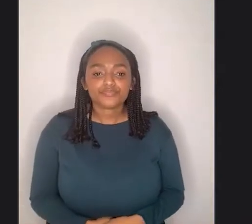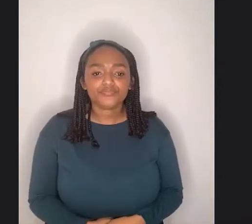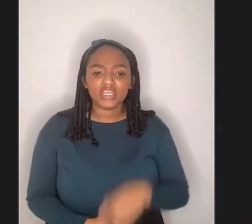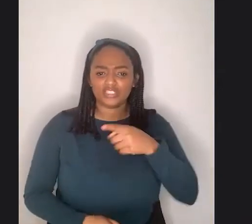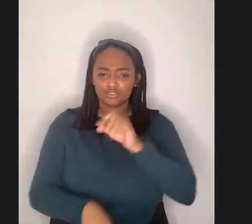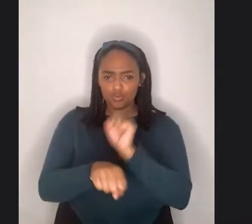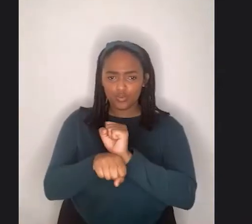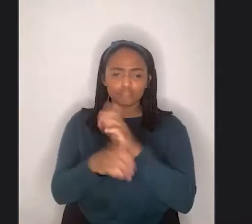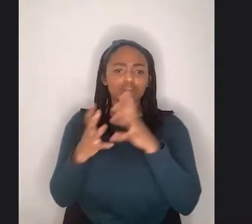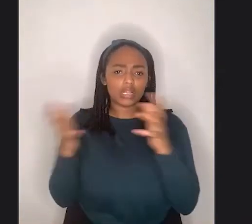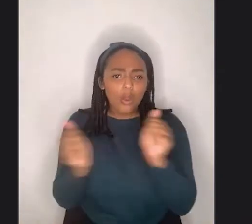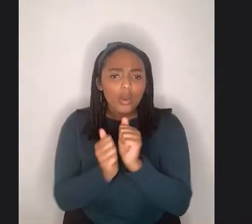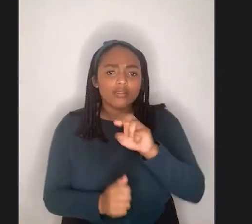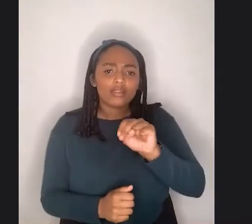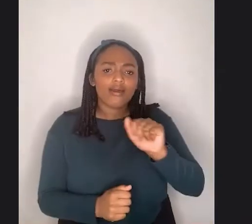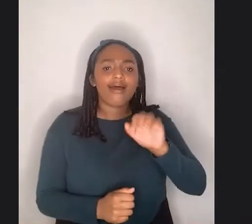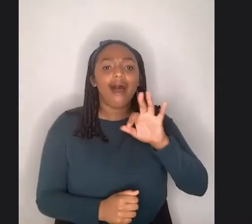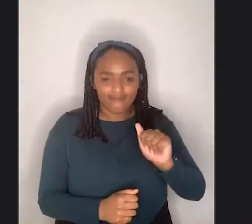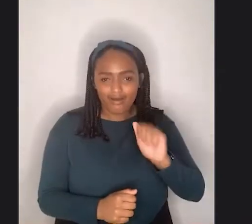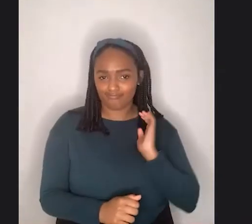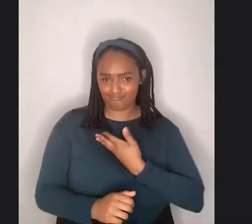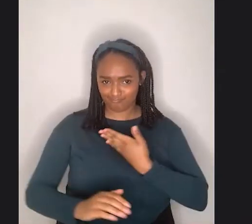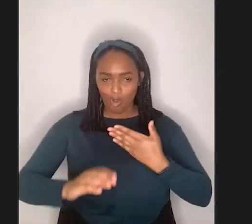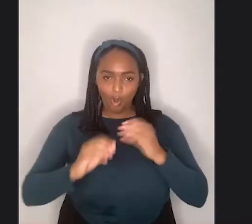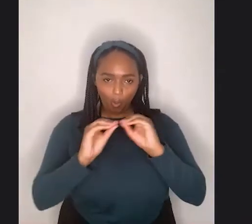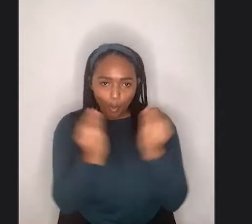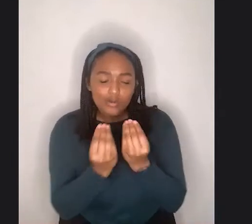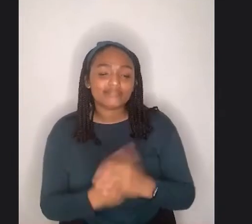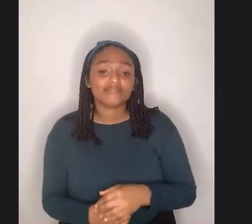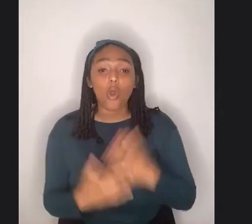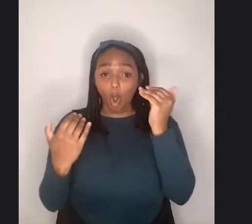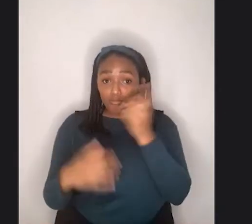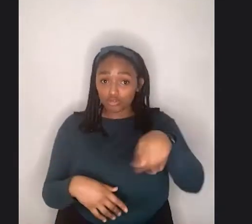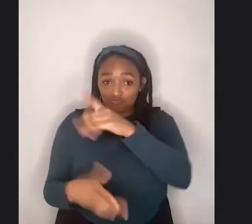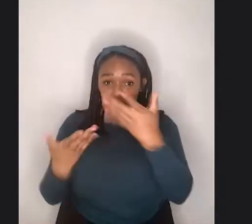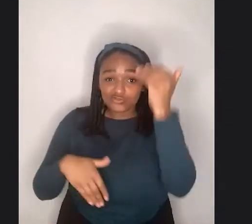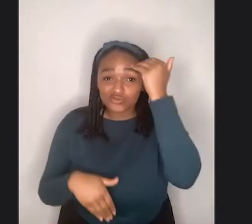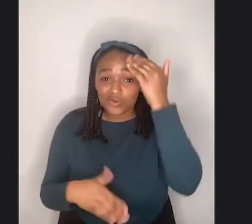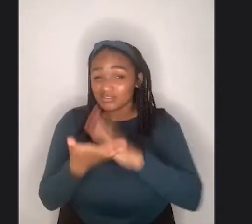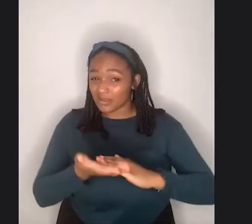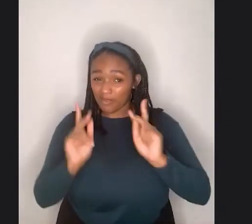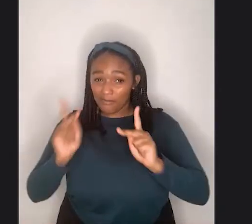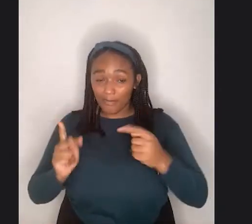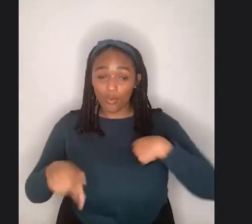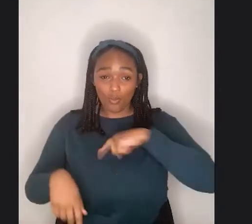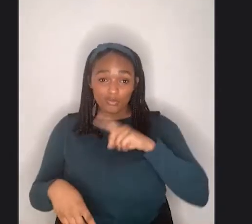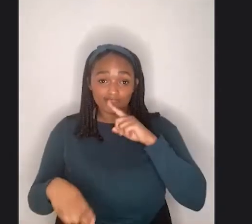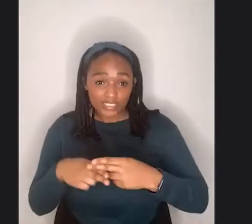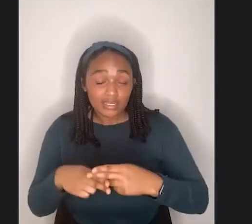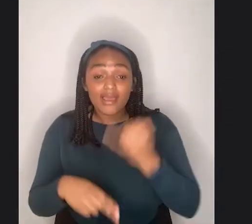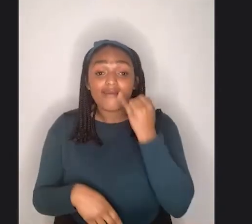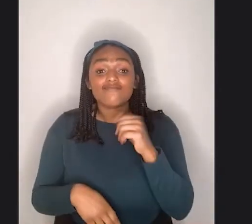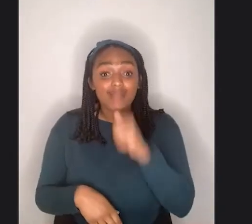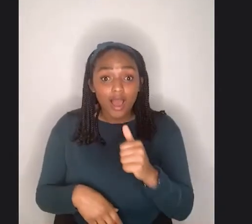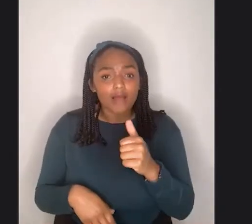if you, um, but you know, some, and hopefully you already know some of those other folks, but if you don't check them out, um, and